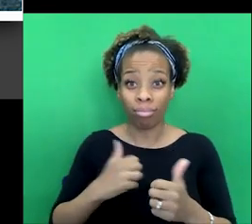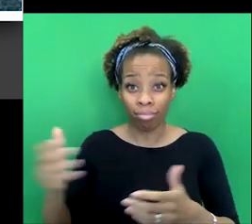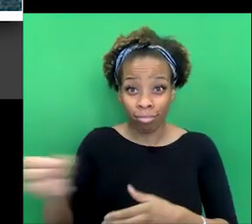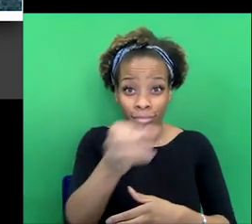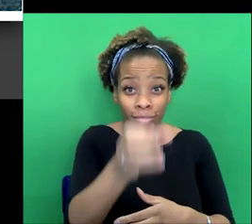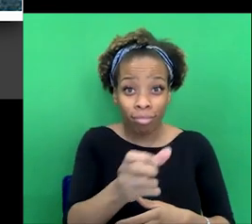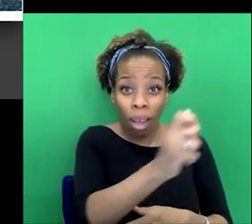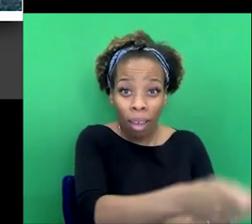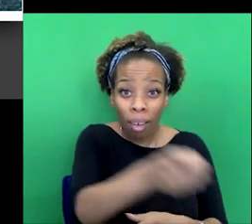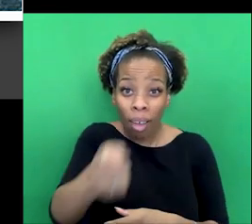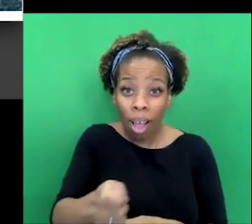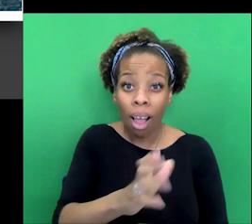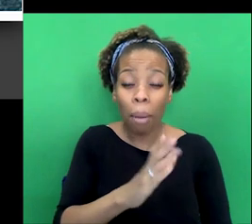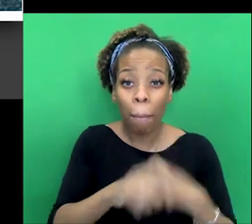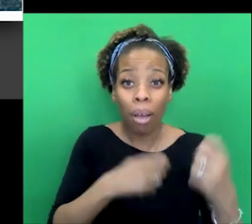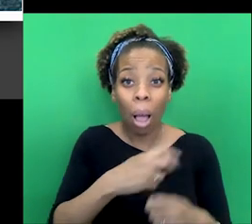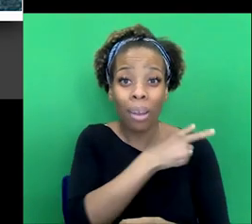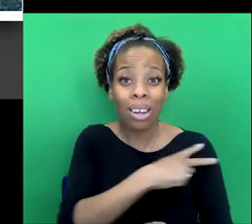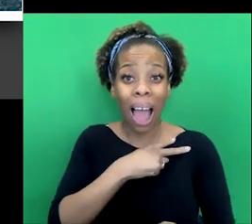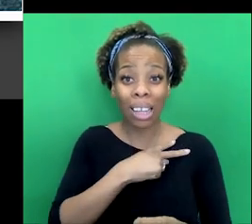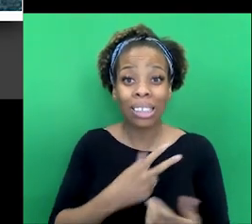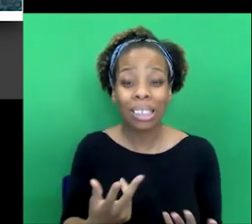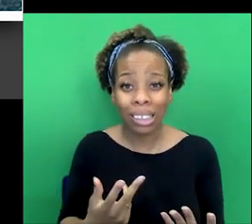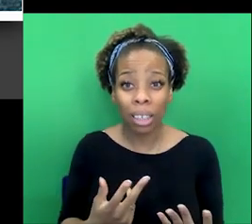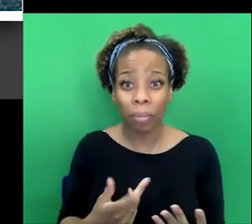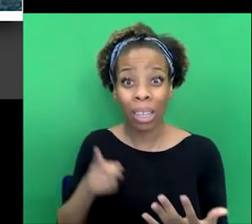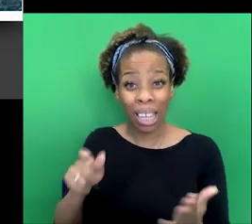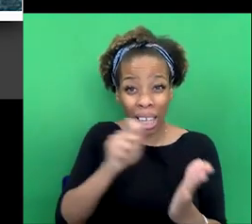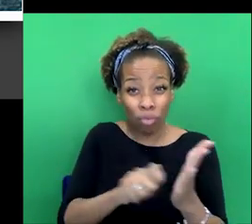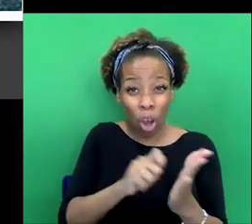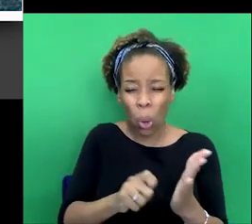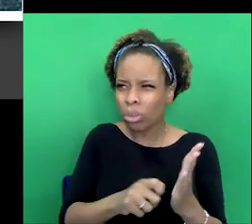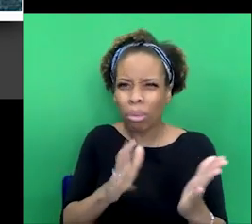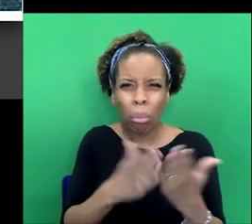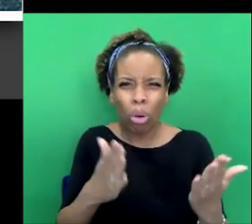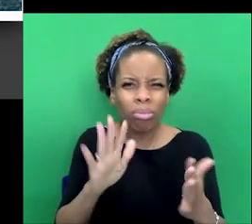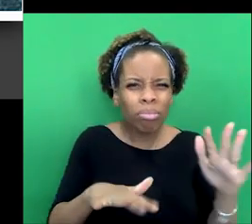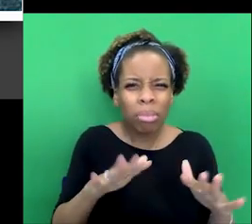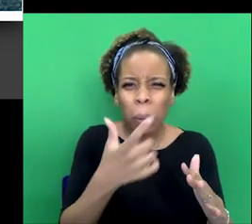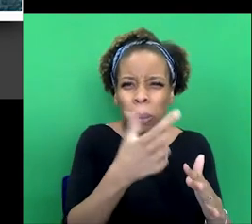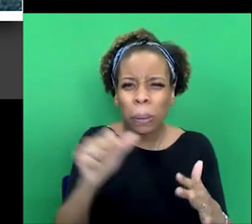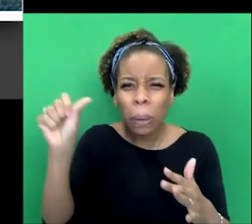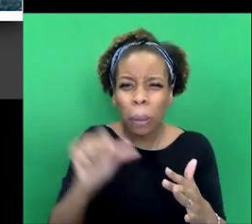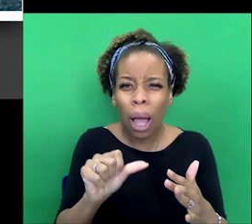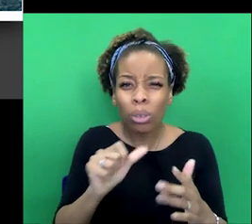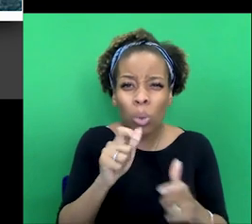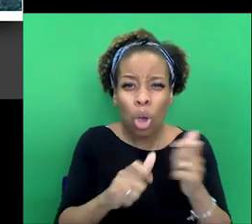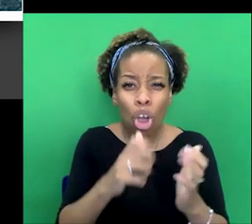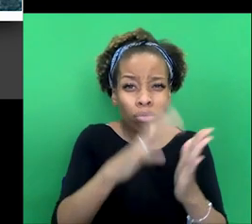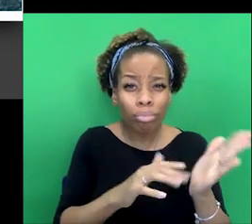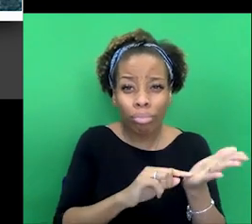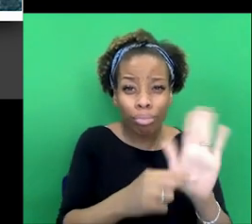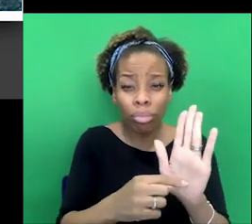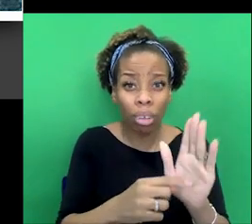you know, this big volume book that he writes. I think it was about 60,000 words or something. It was a bestseller sold everywhere, translated as well, went to